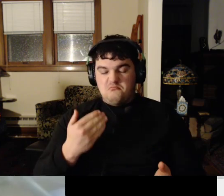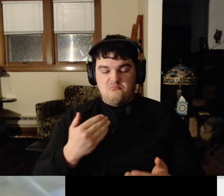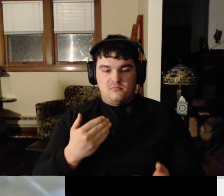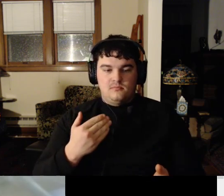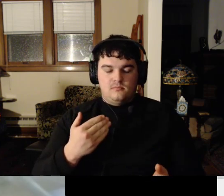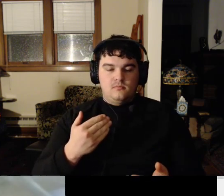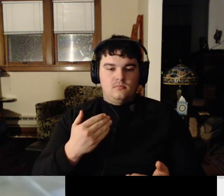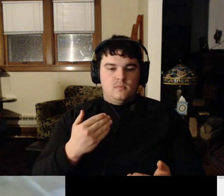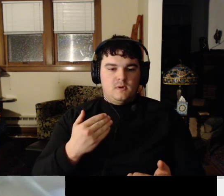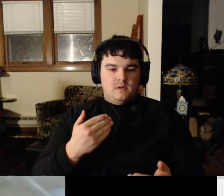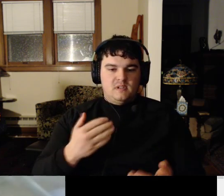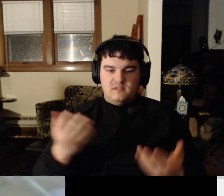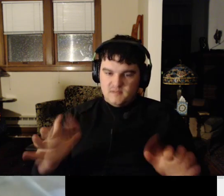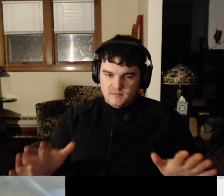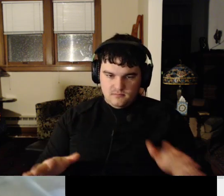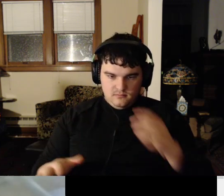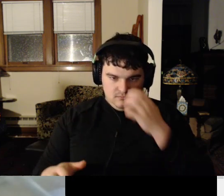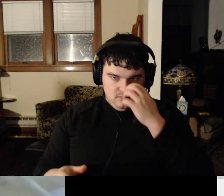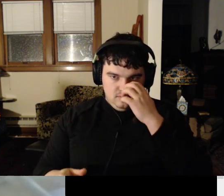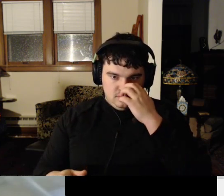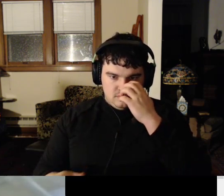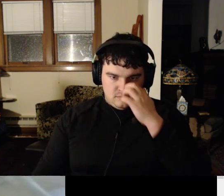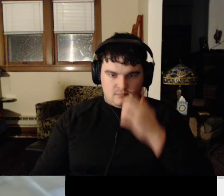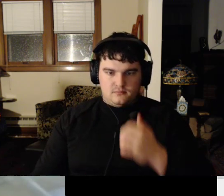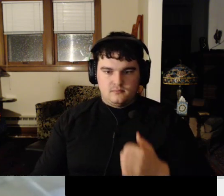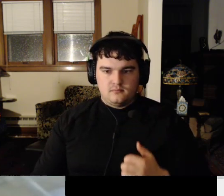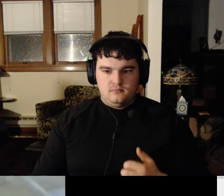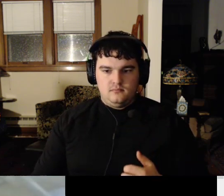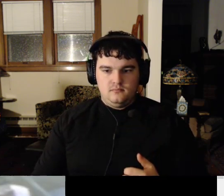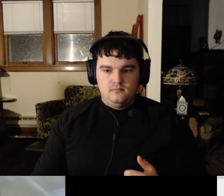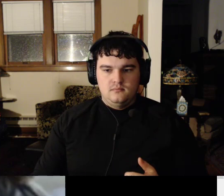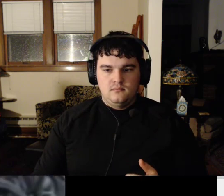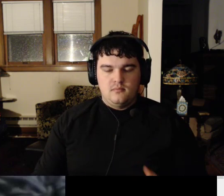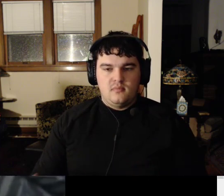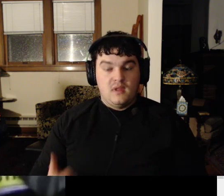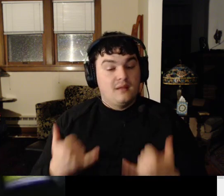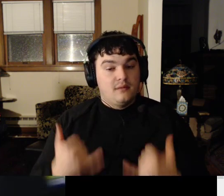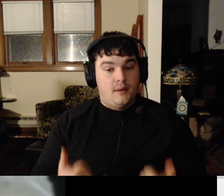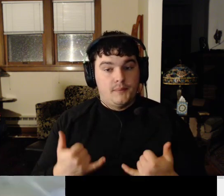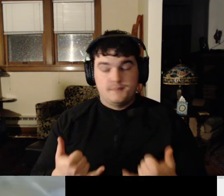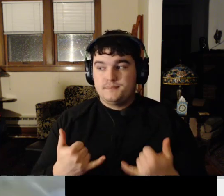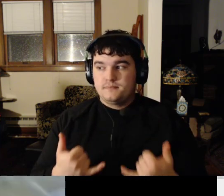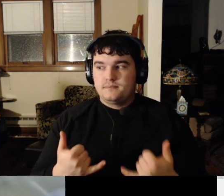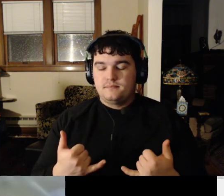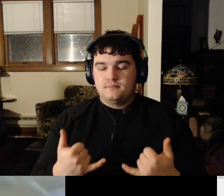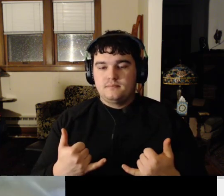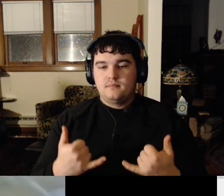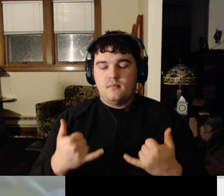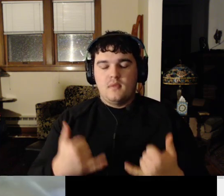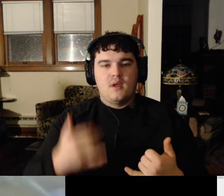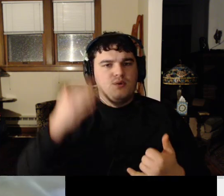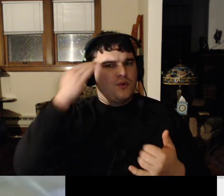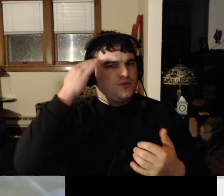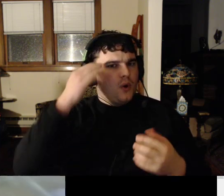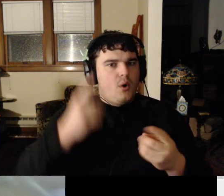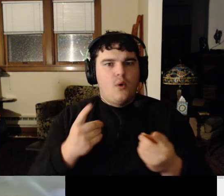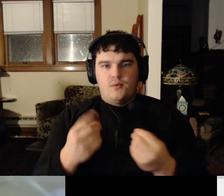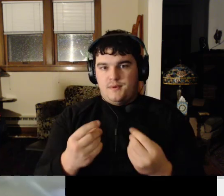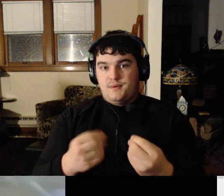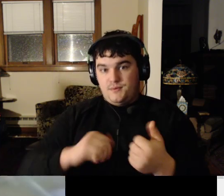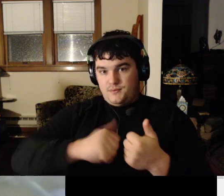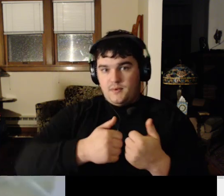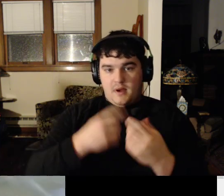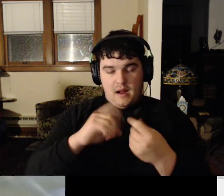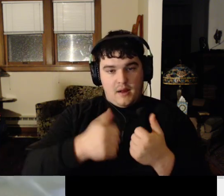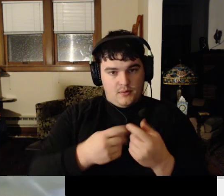Okay. Let's put this over here. And now, now that y'all know how to do, how to